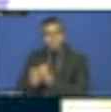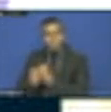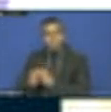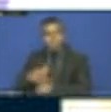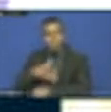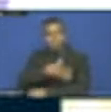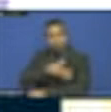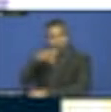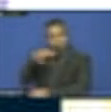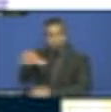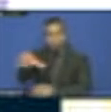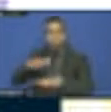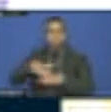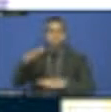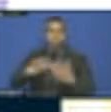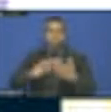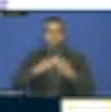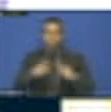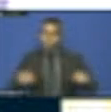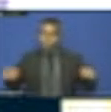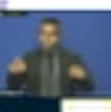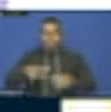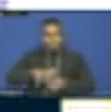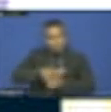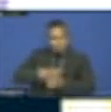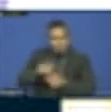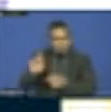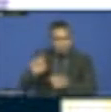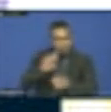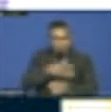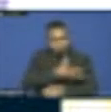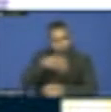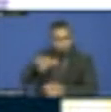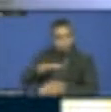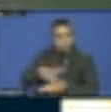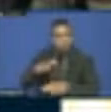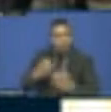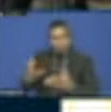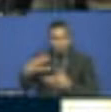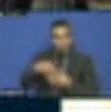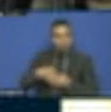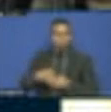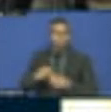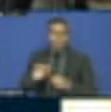country have different cultural practices that are only